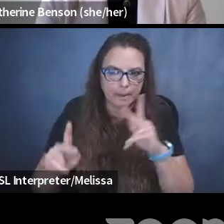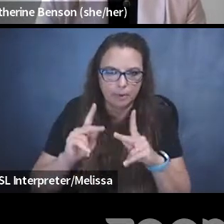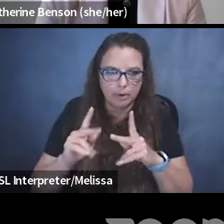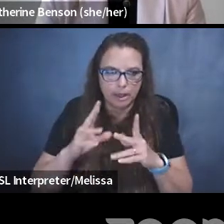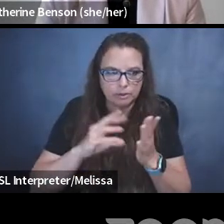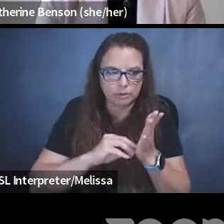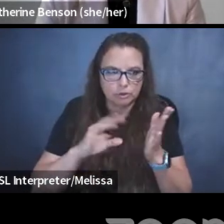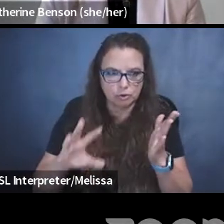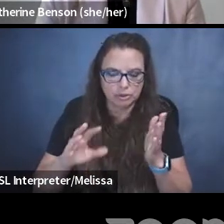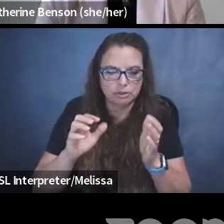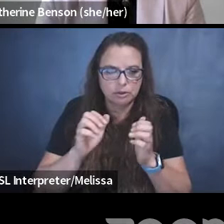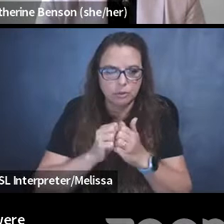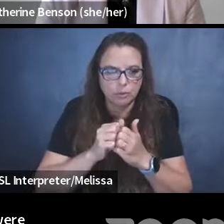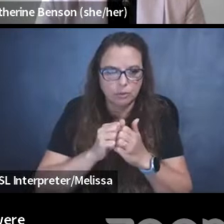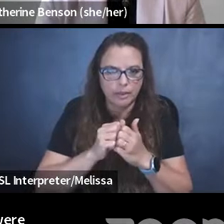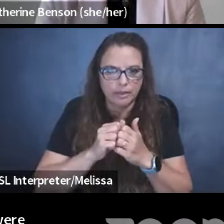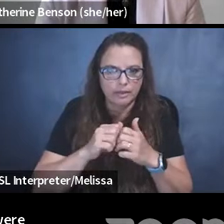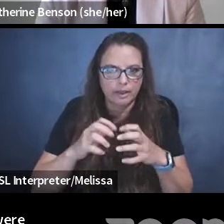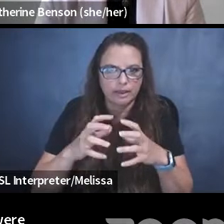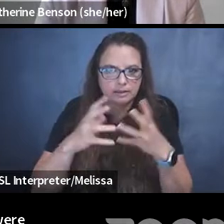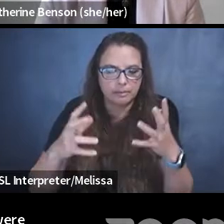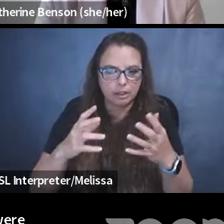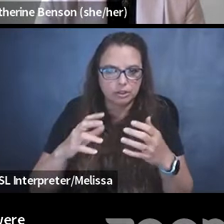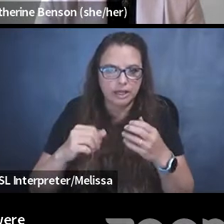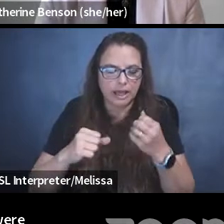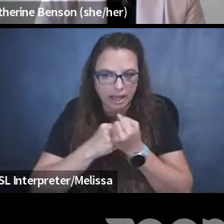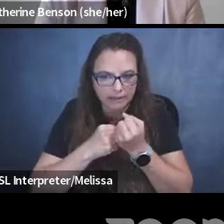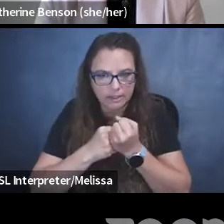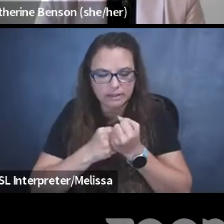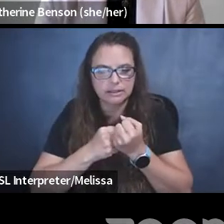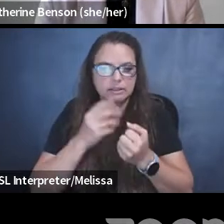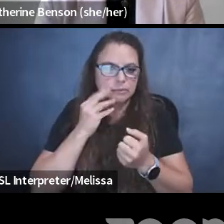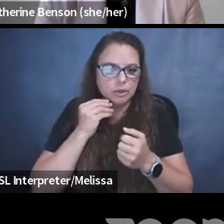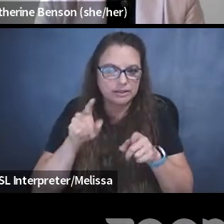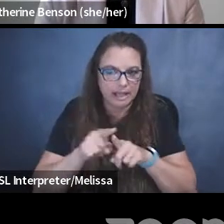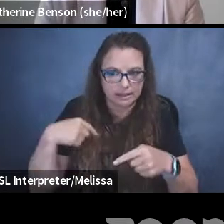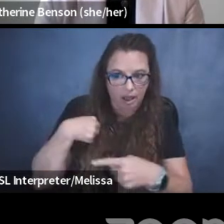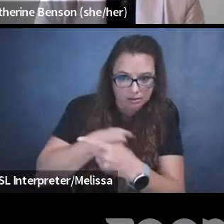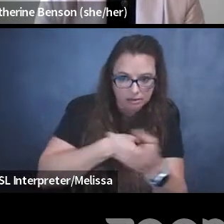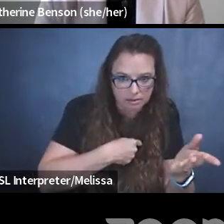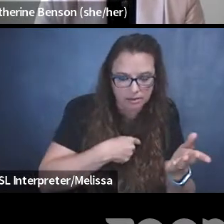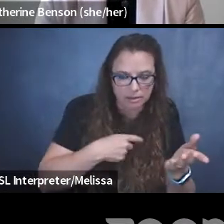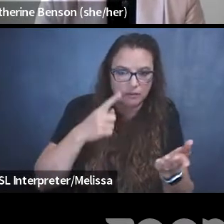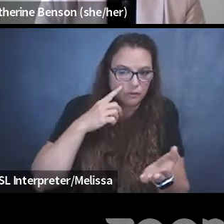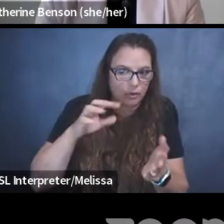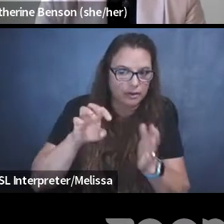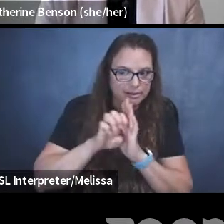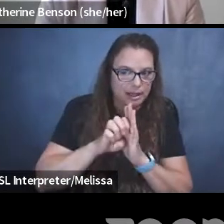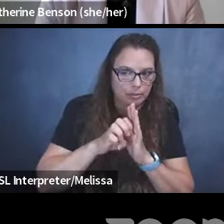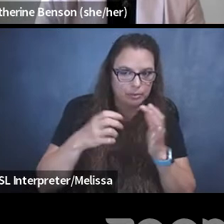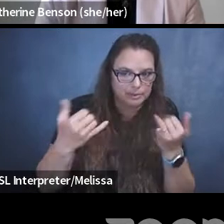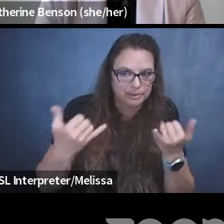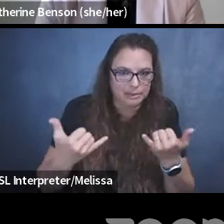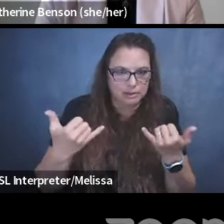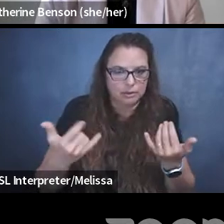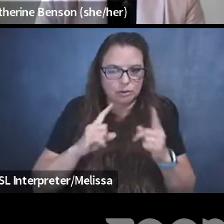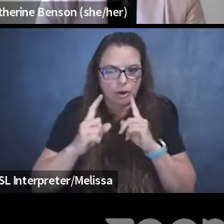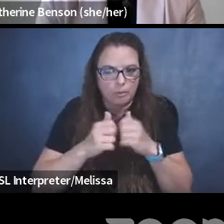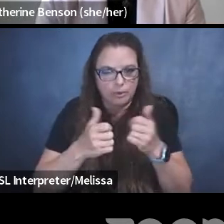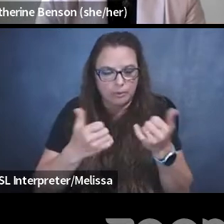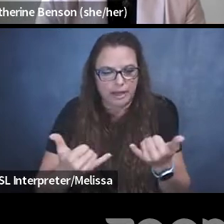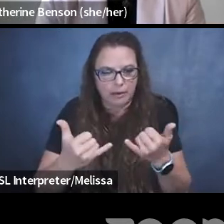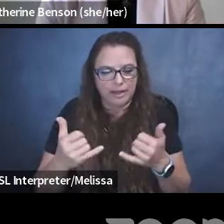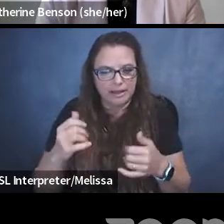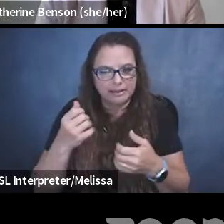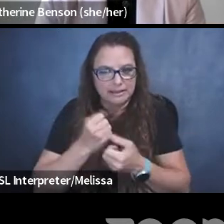students with as much advocacy experience as we do, I mean, case in point, we're here talking to you today, it's safe to assume that, you know,